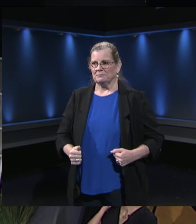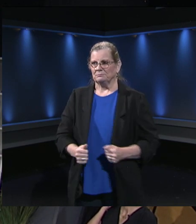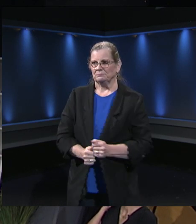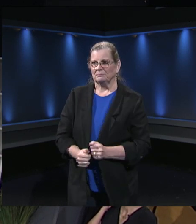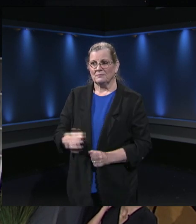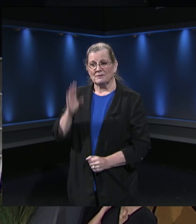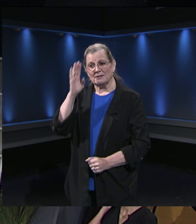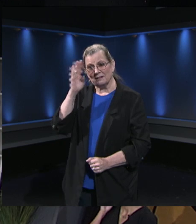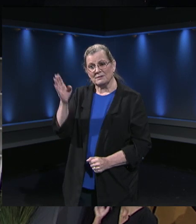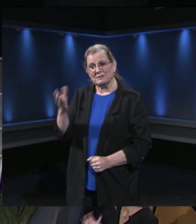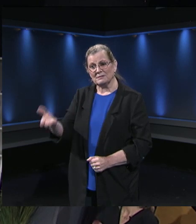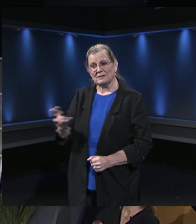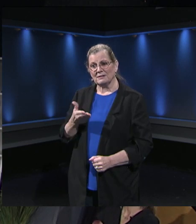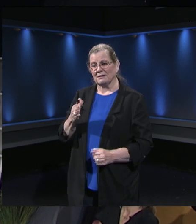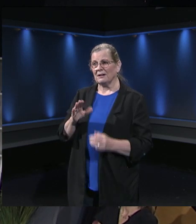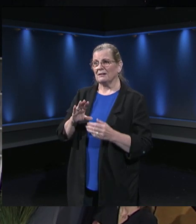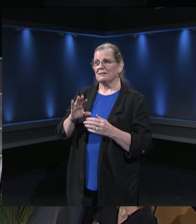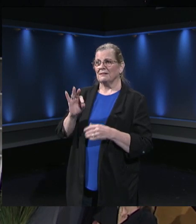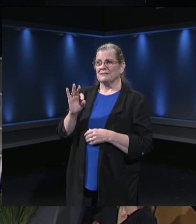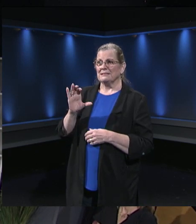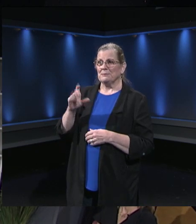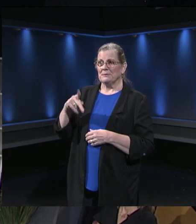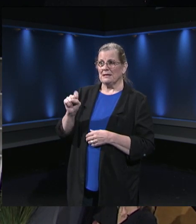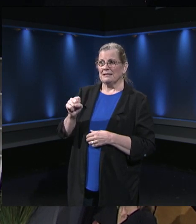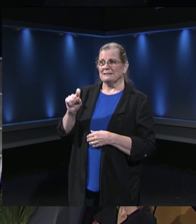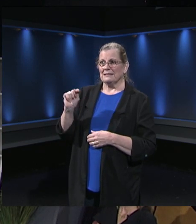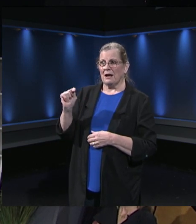Hello, welcome to the community town hall, caller.